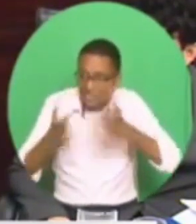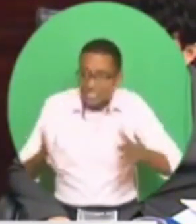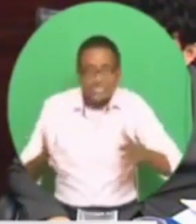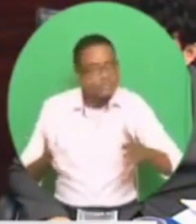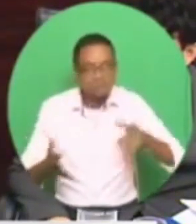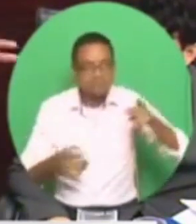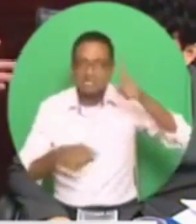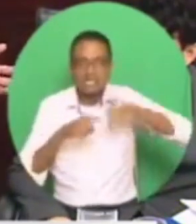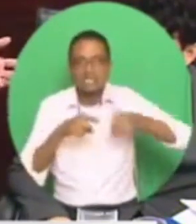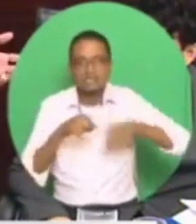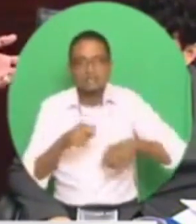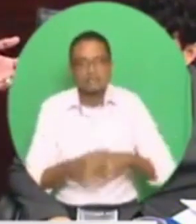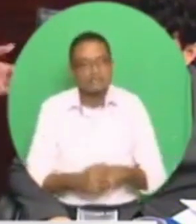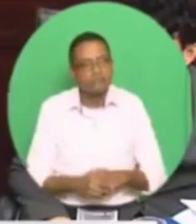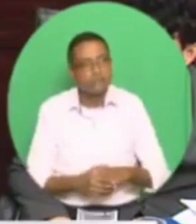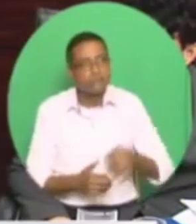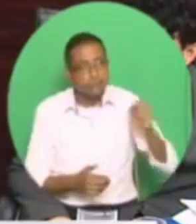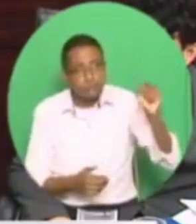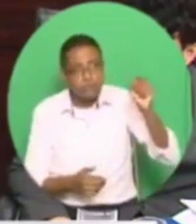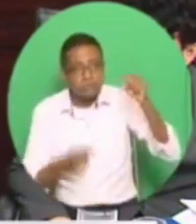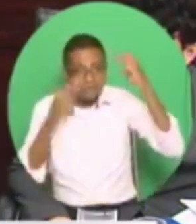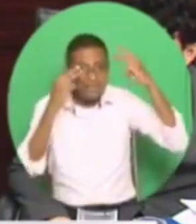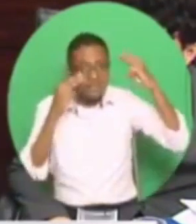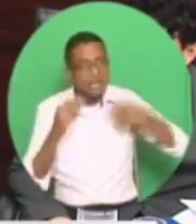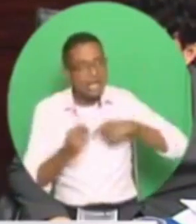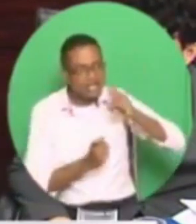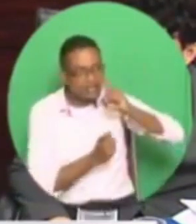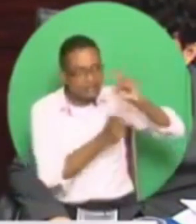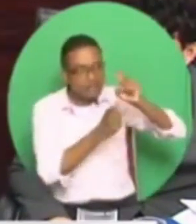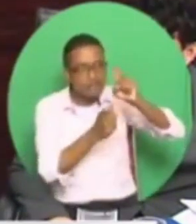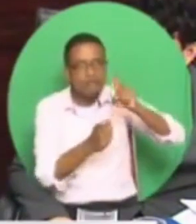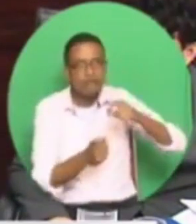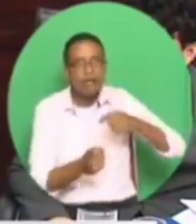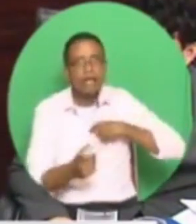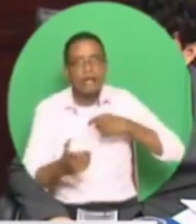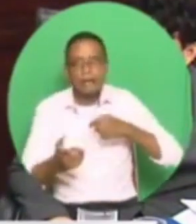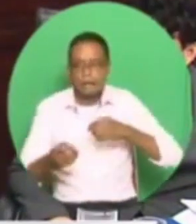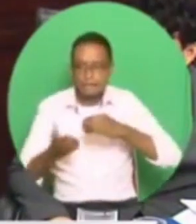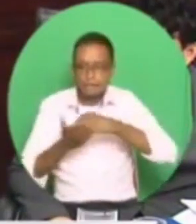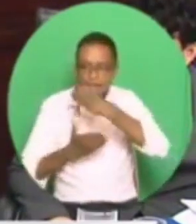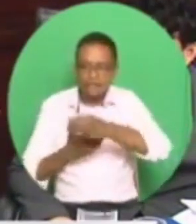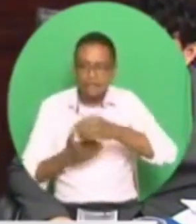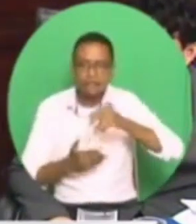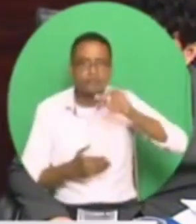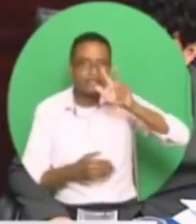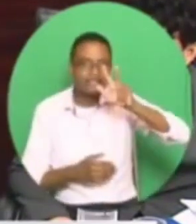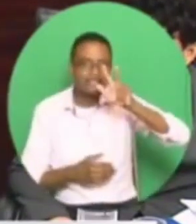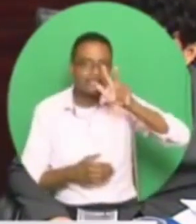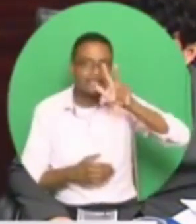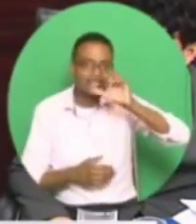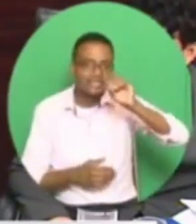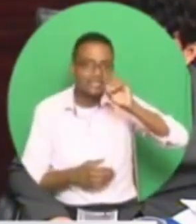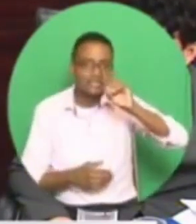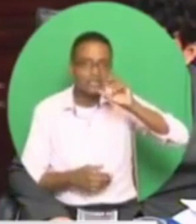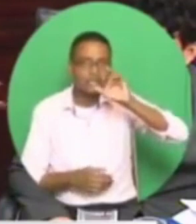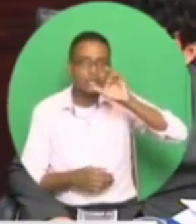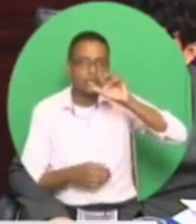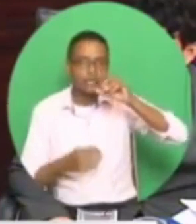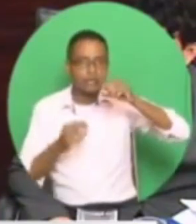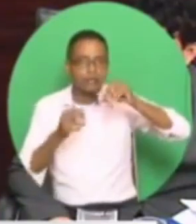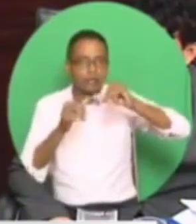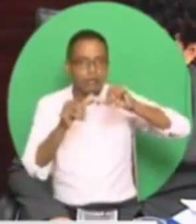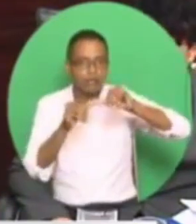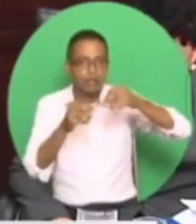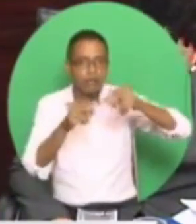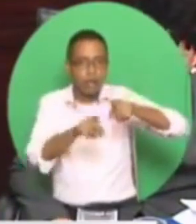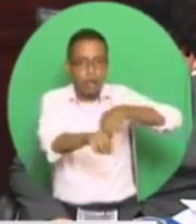I have a gift for these ministers. I've bought 30 yards of ribbon. And I'm not going to give them. Because all they will do is